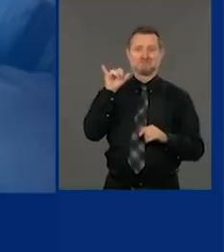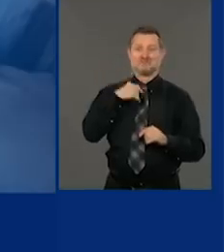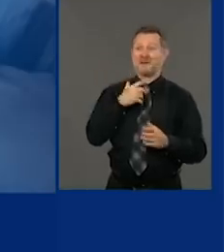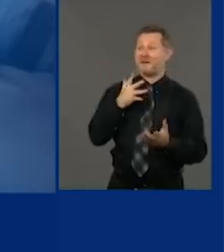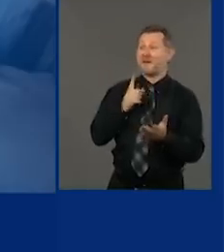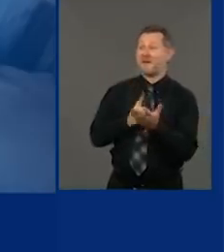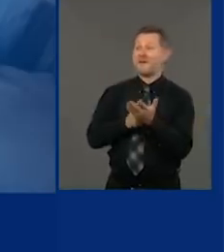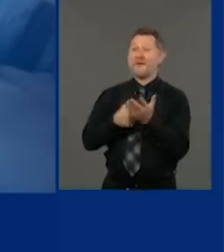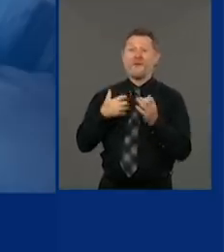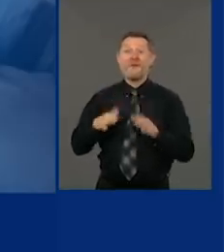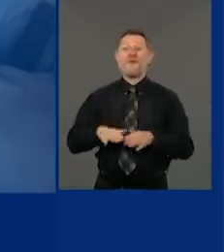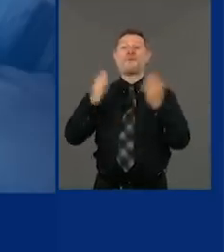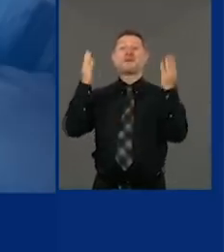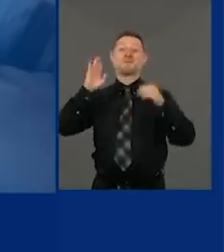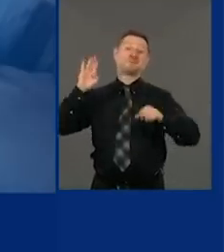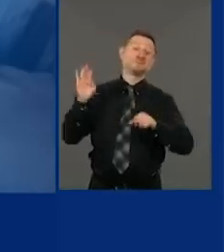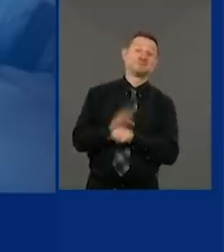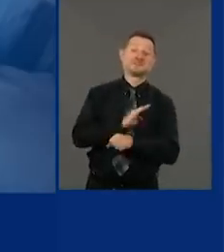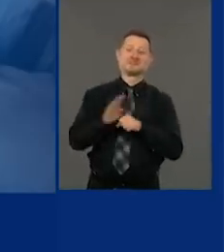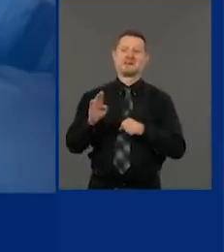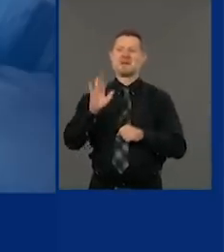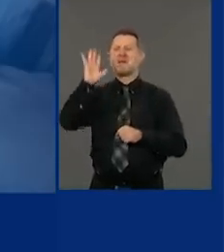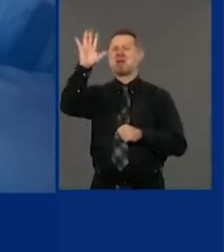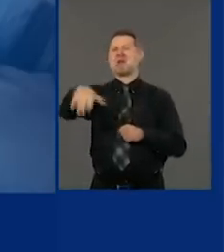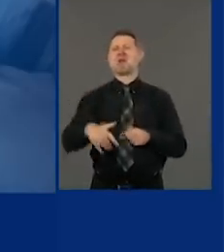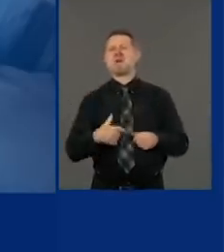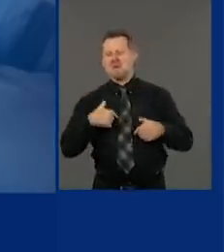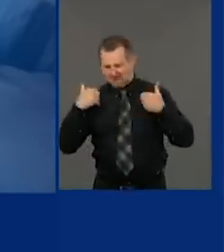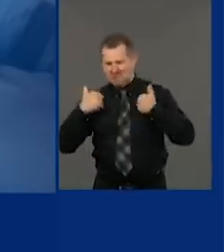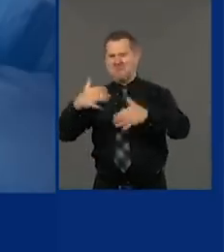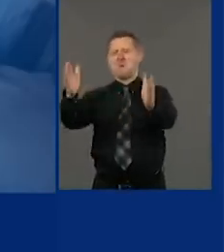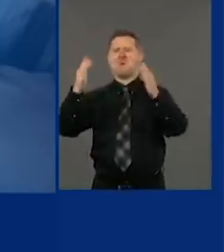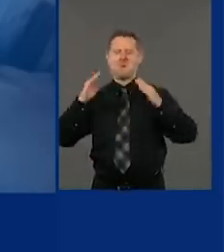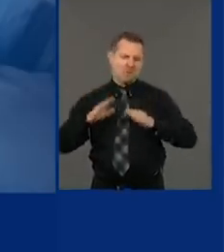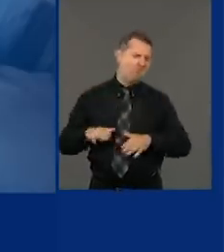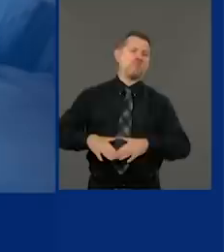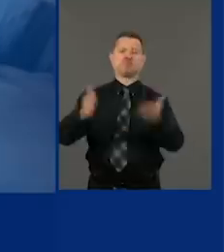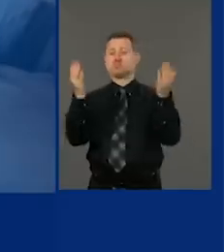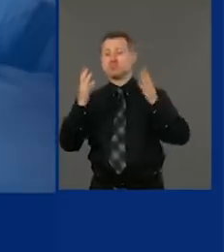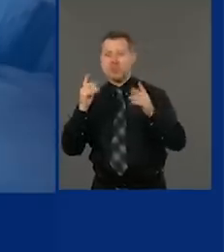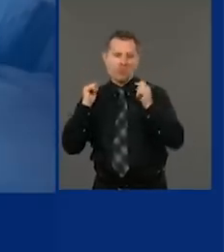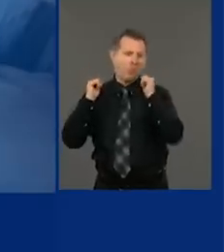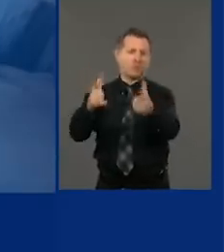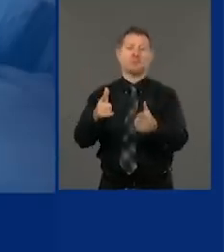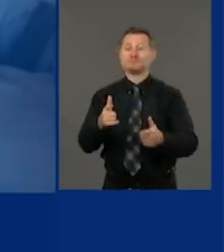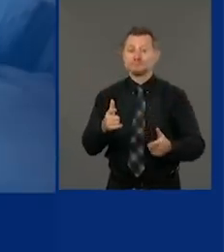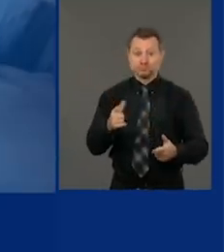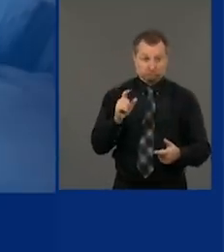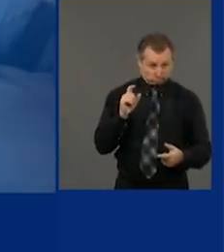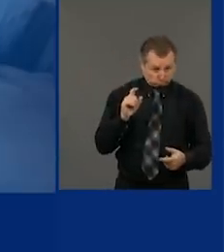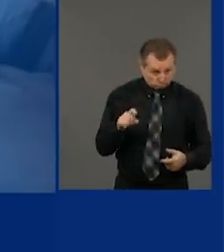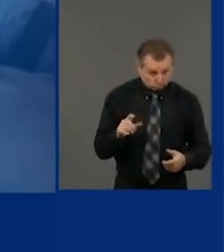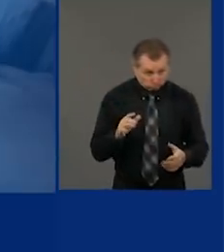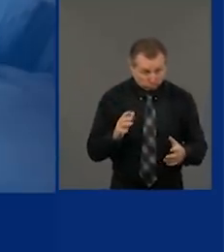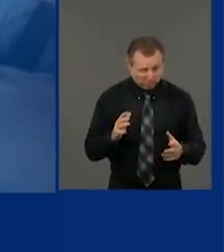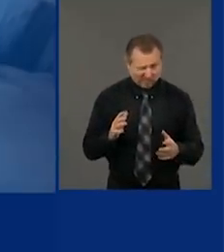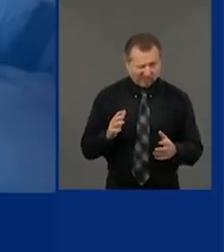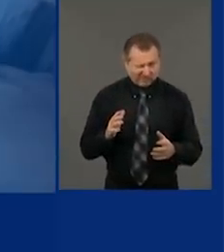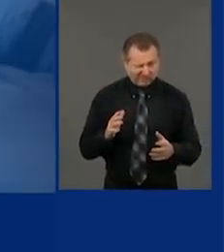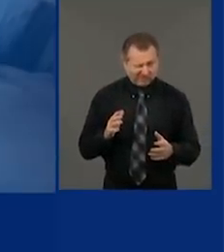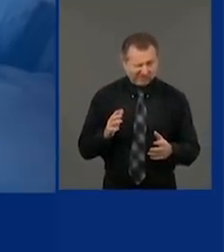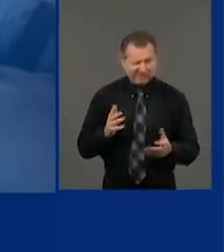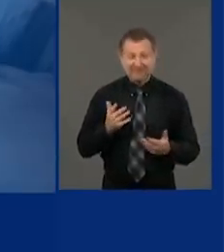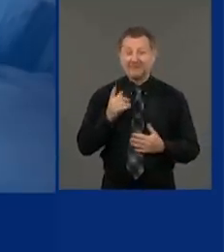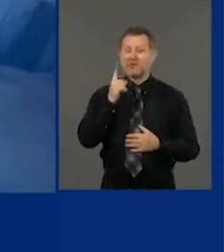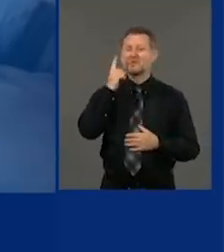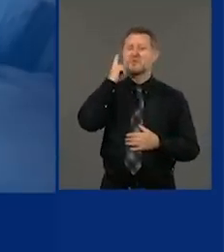economy. And he said, just reopen. Just reopen the economy. There's no reason for any of this